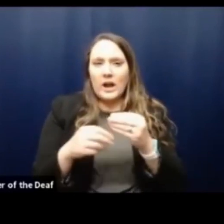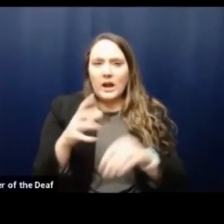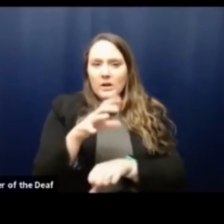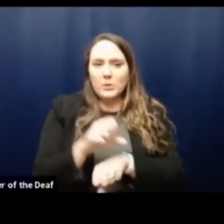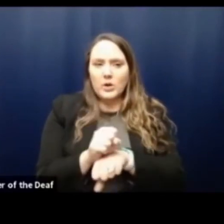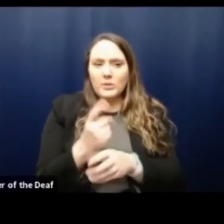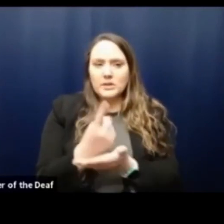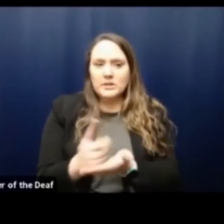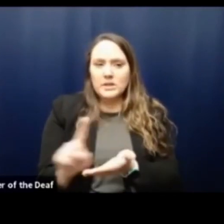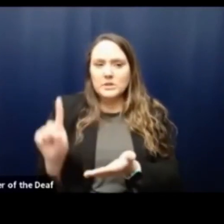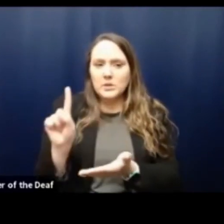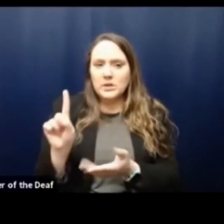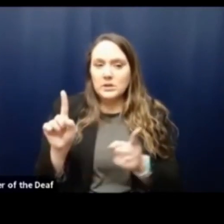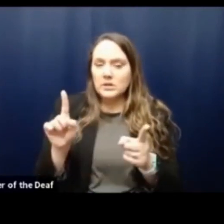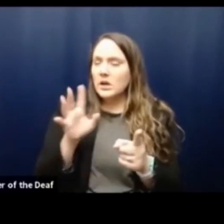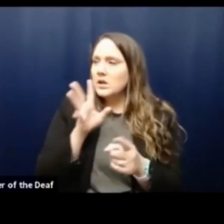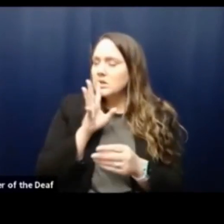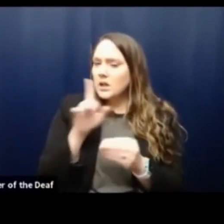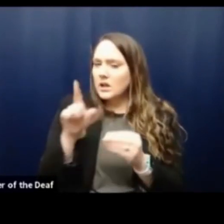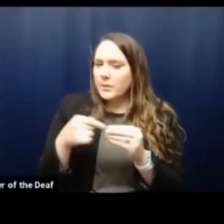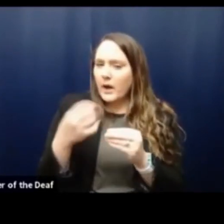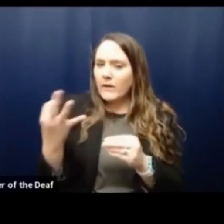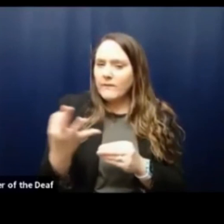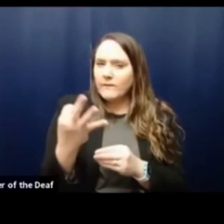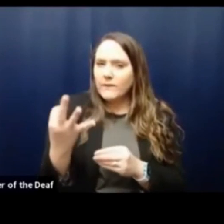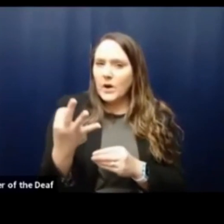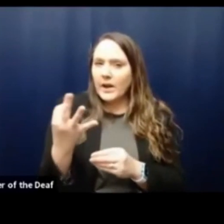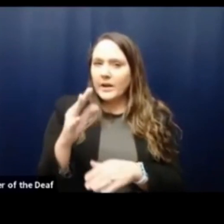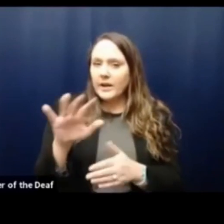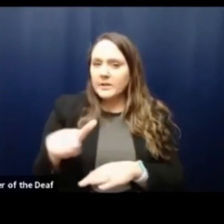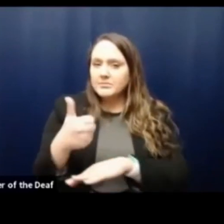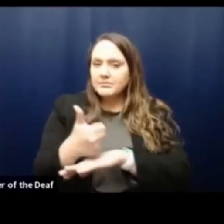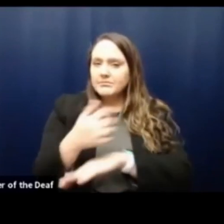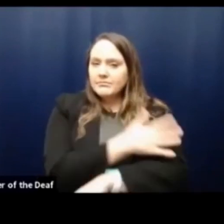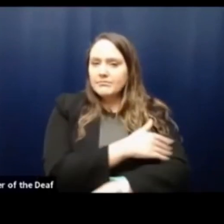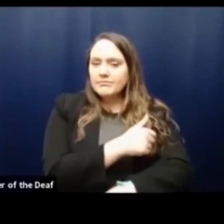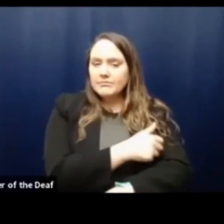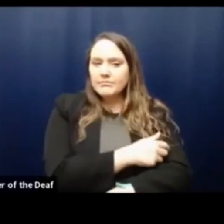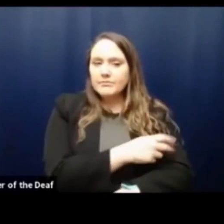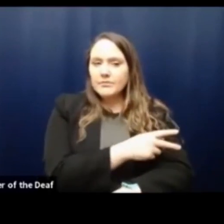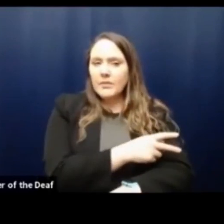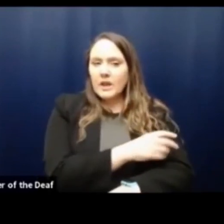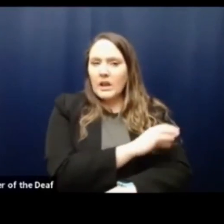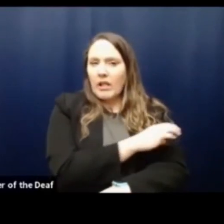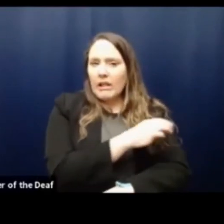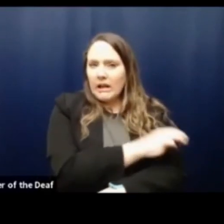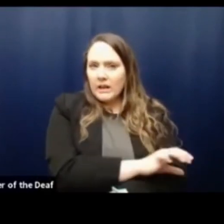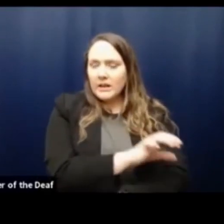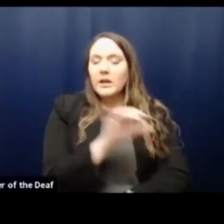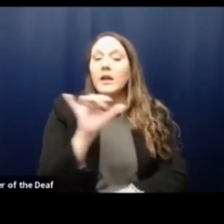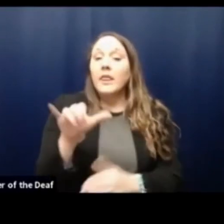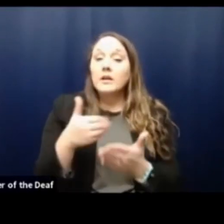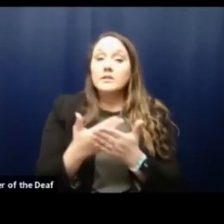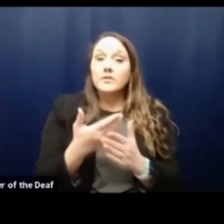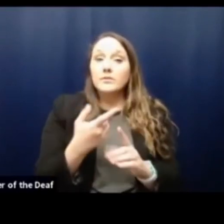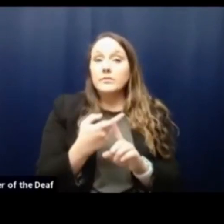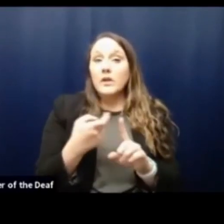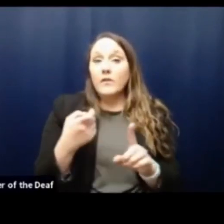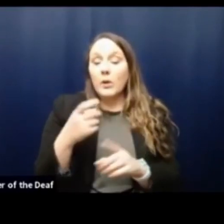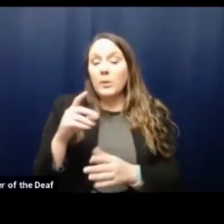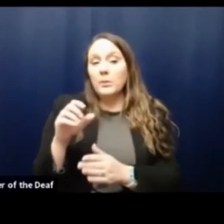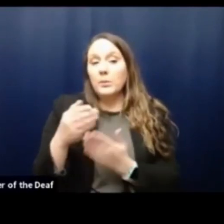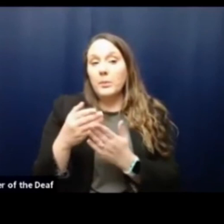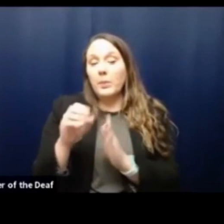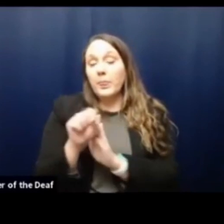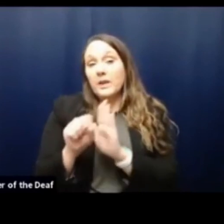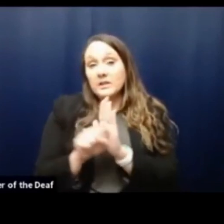are we talking about the Friday scheduled, uh, clinic? Those were doses that we received from the state of Tennessee. Um, and the reason